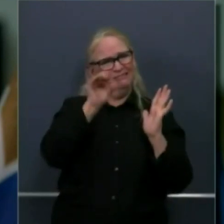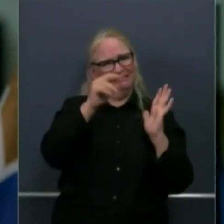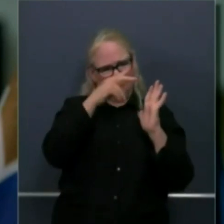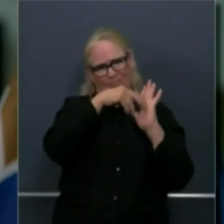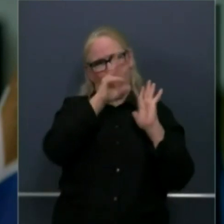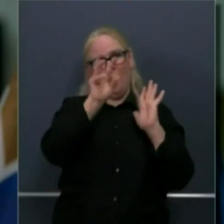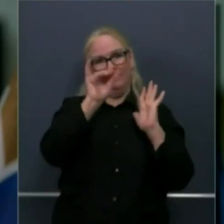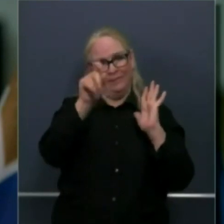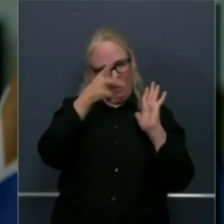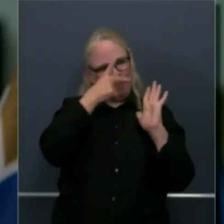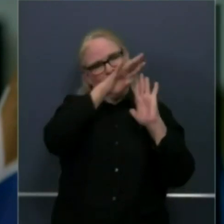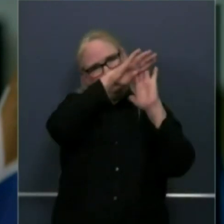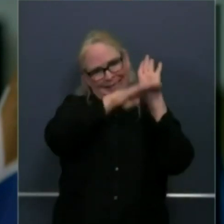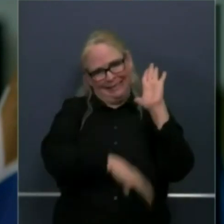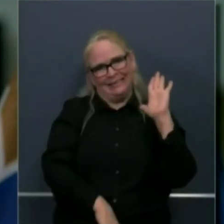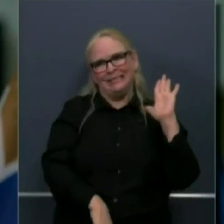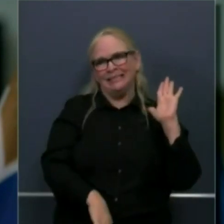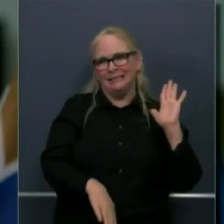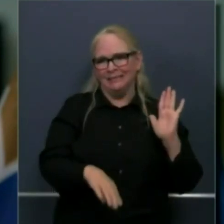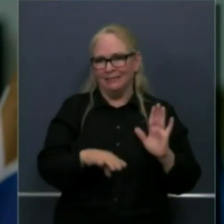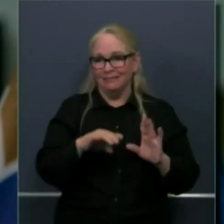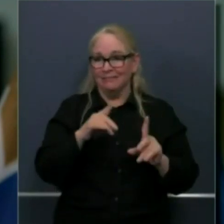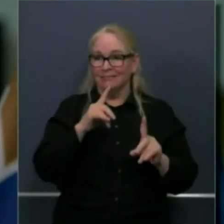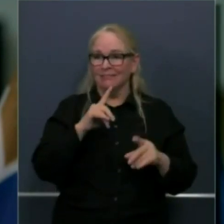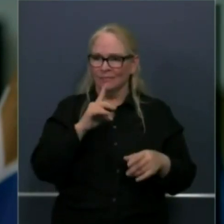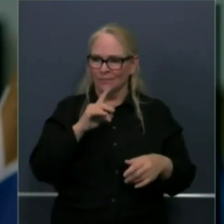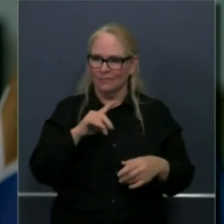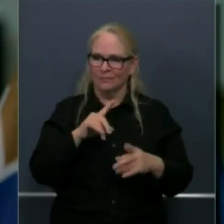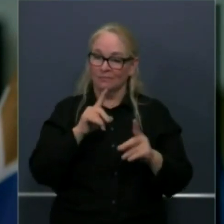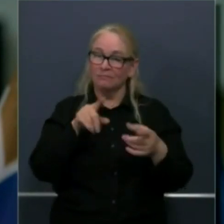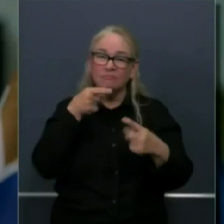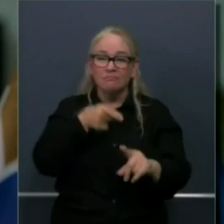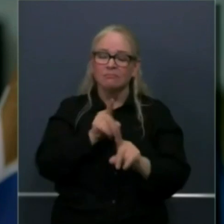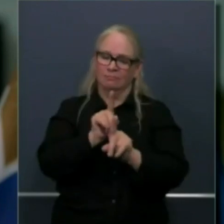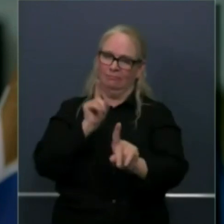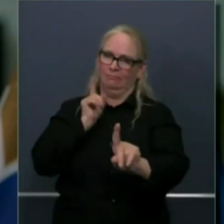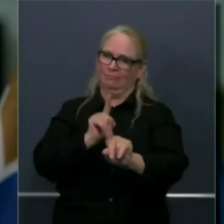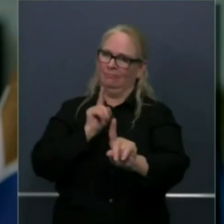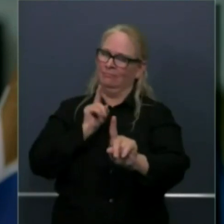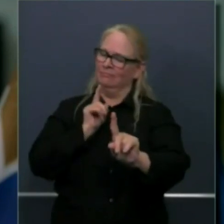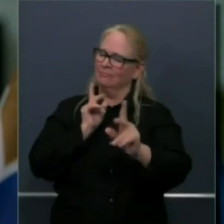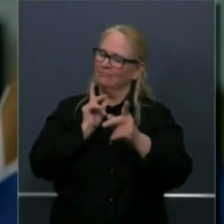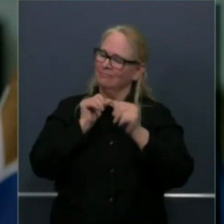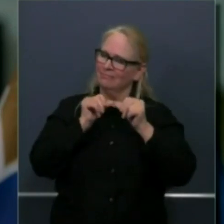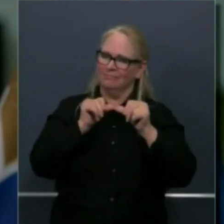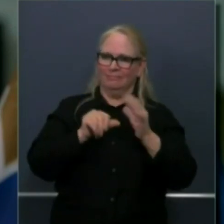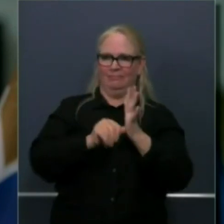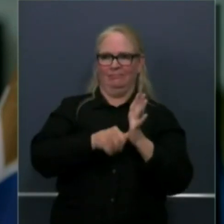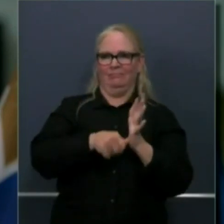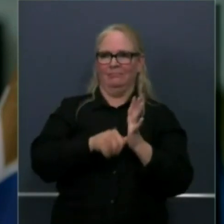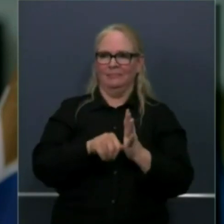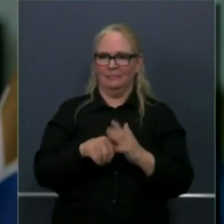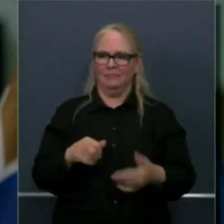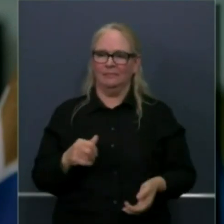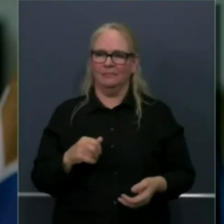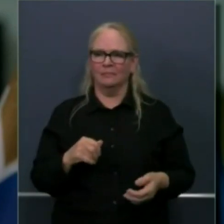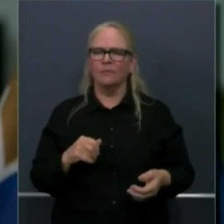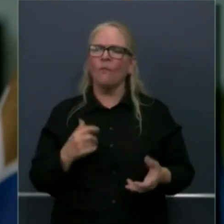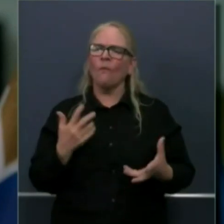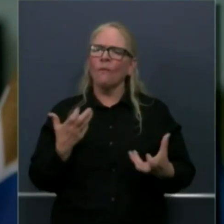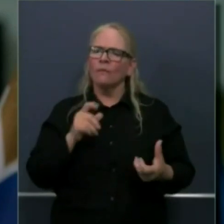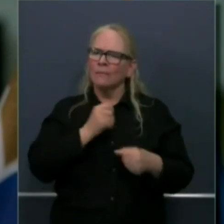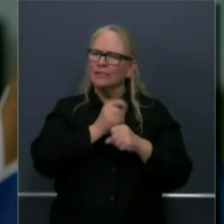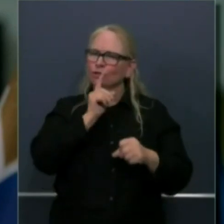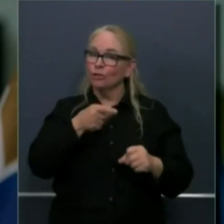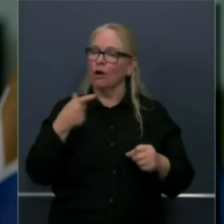And there are many, many very specific recommendations, guidelines and expectations. But we also wanted to provide flexibility because